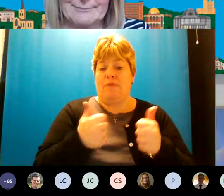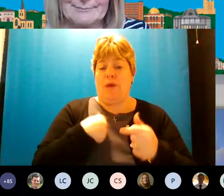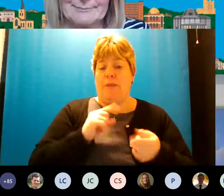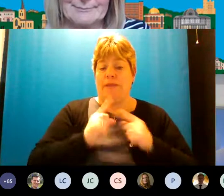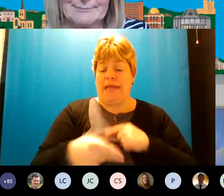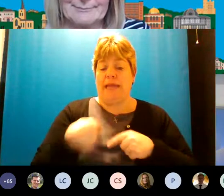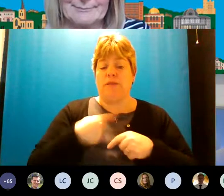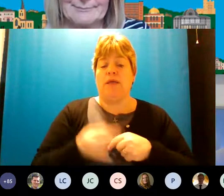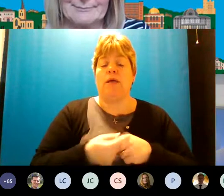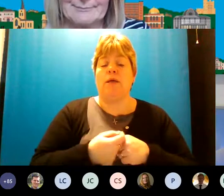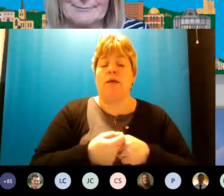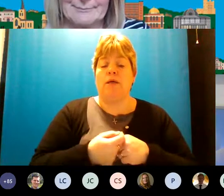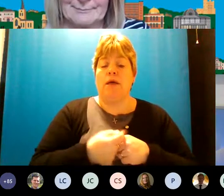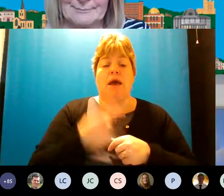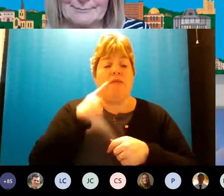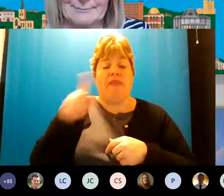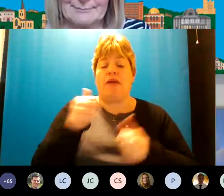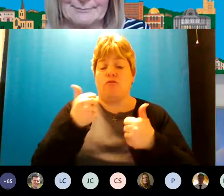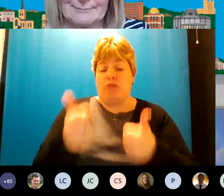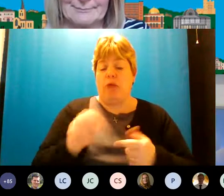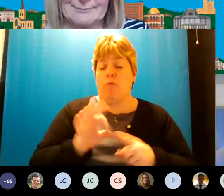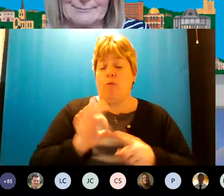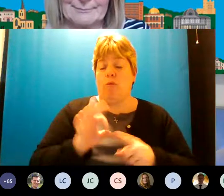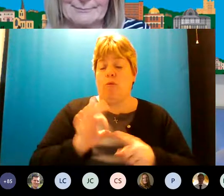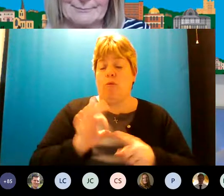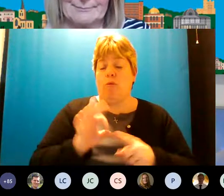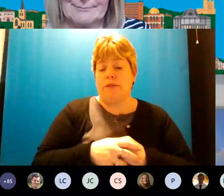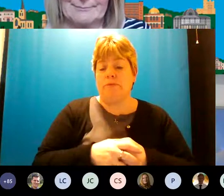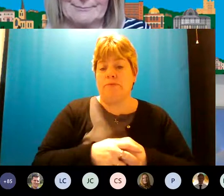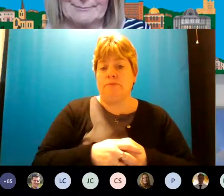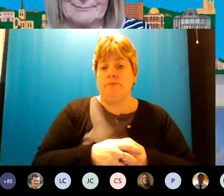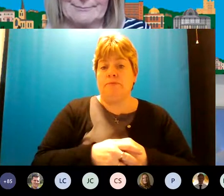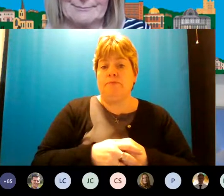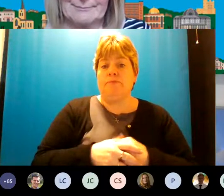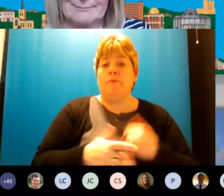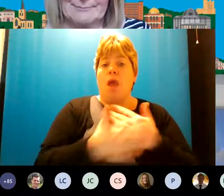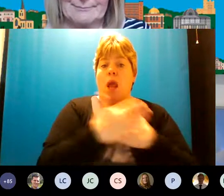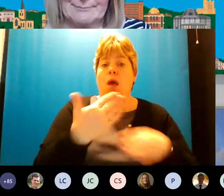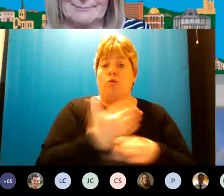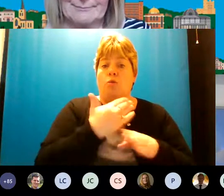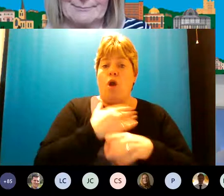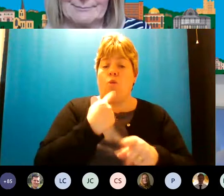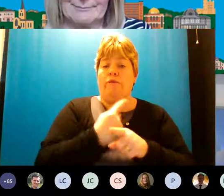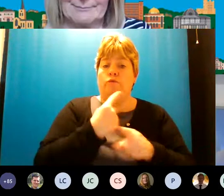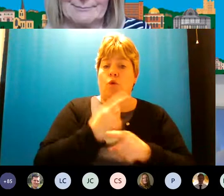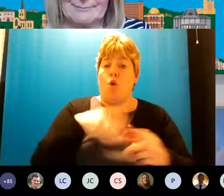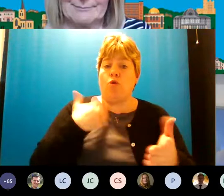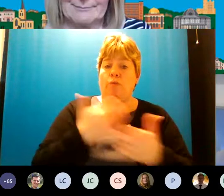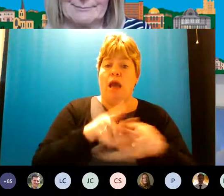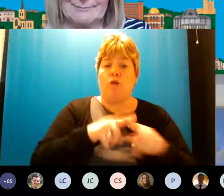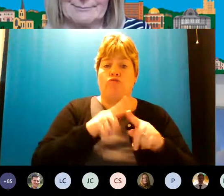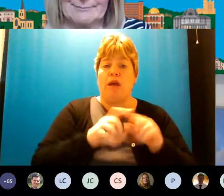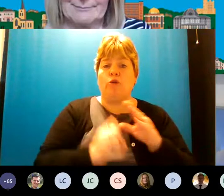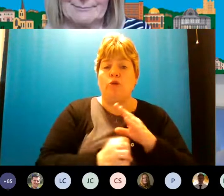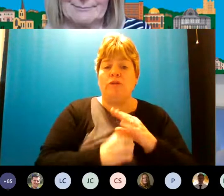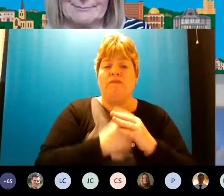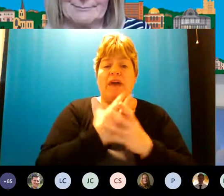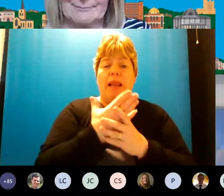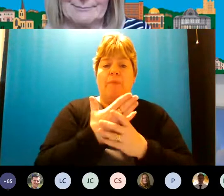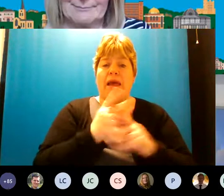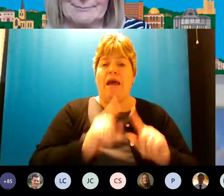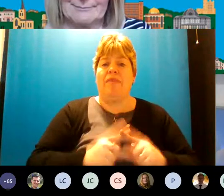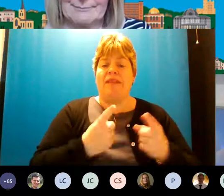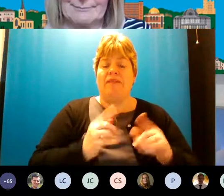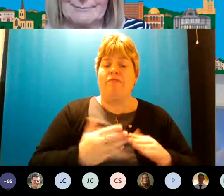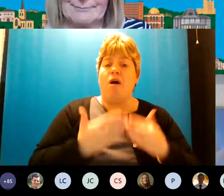answer that michael i think that's a really good point we are um a lot of the work that we've talked about in terms of developing these different offers are